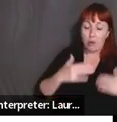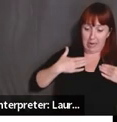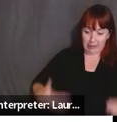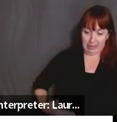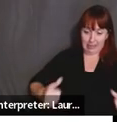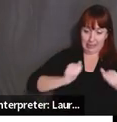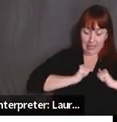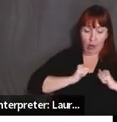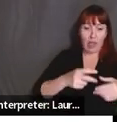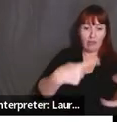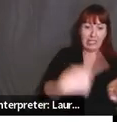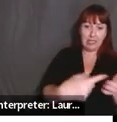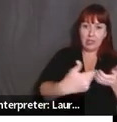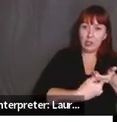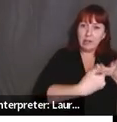to have real conversation.